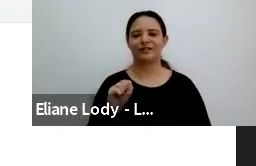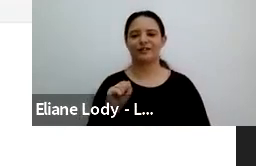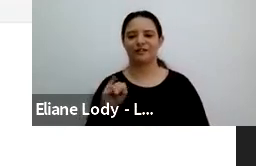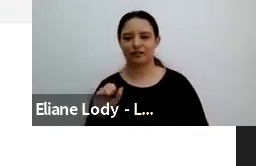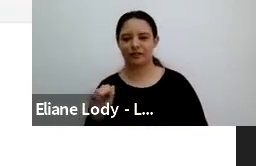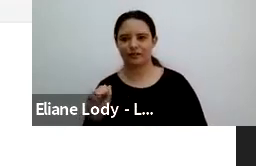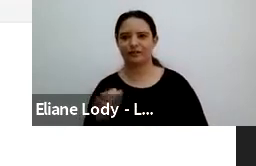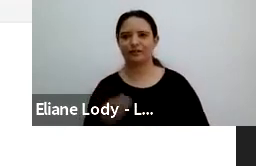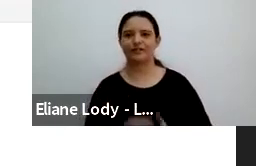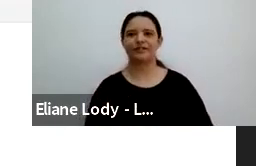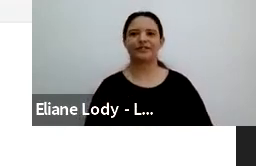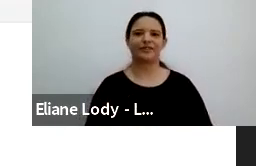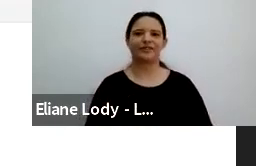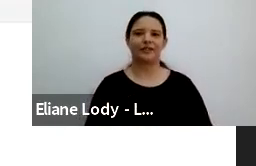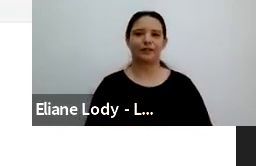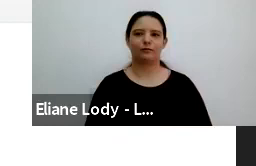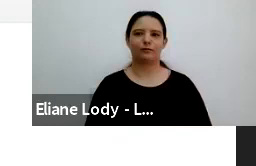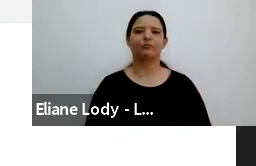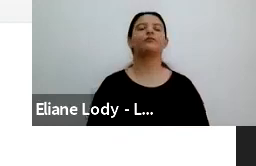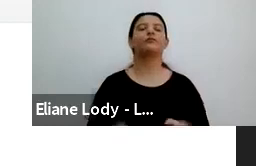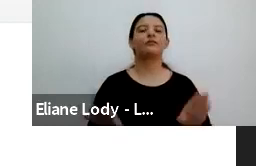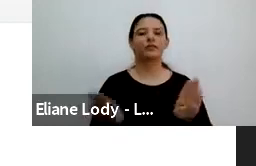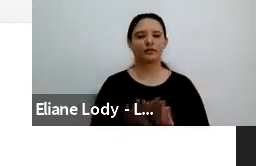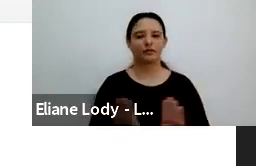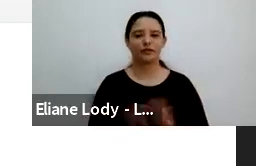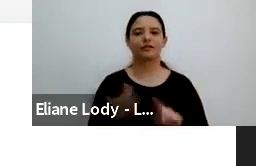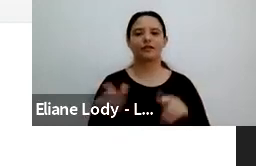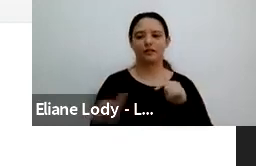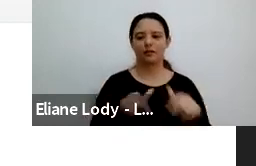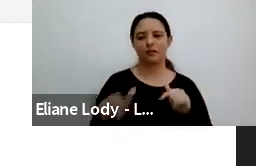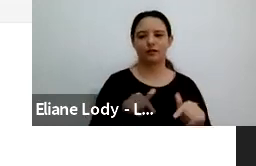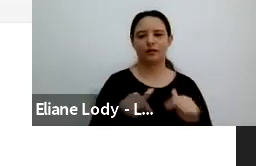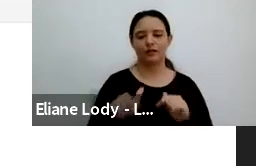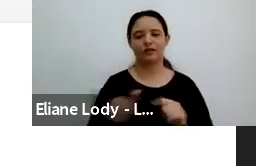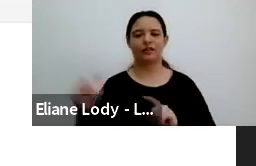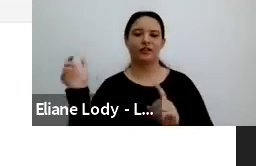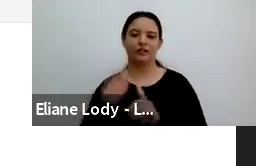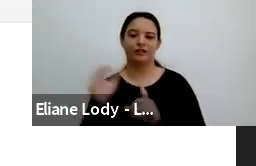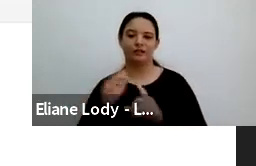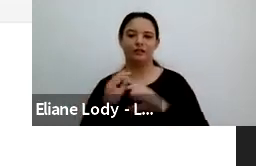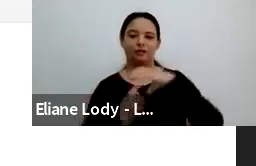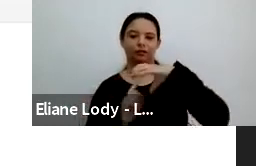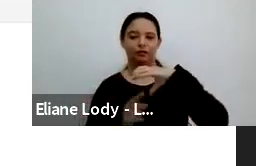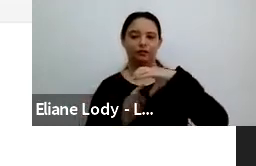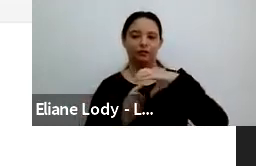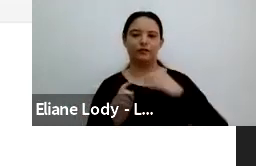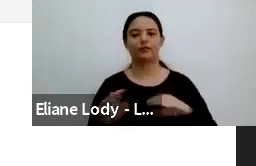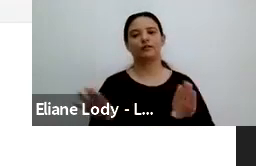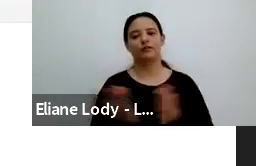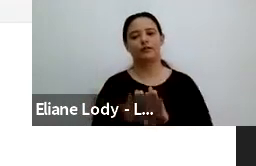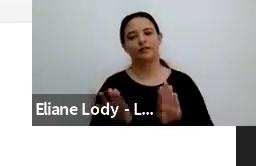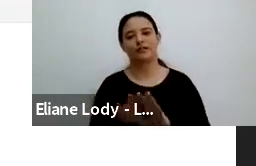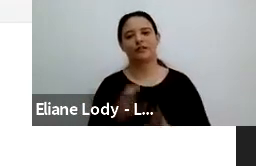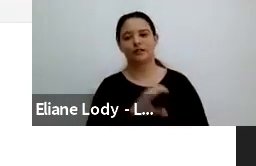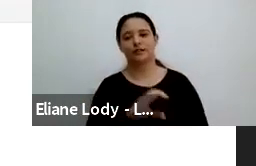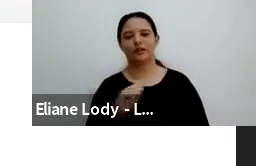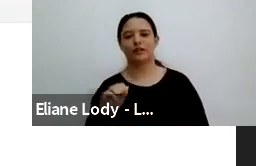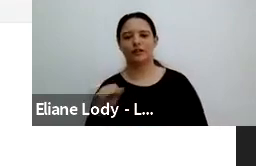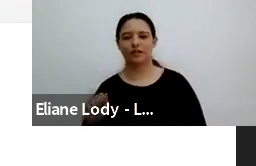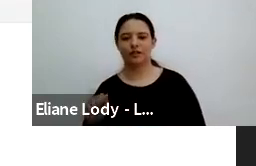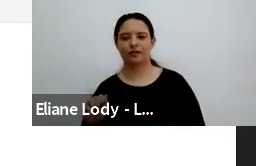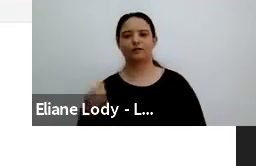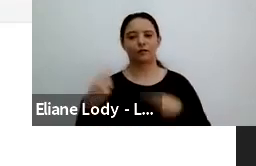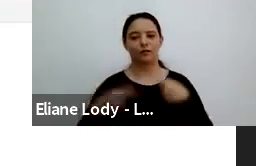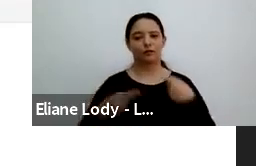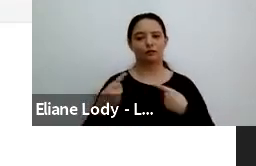Julie's clinical interventions for such individuals, including use of AAC, as the article today discussed, and unsituated and